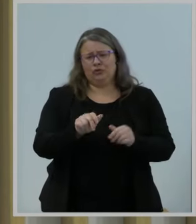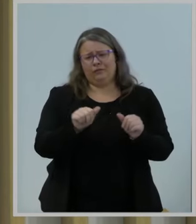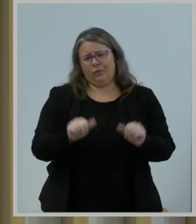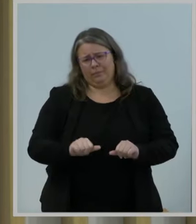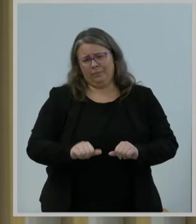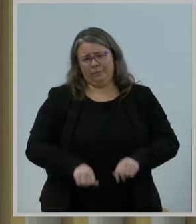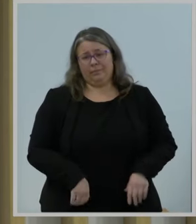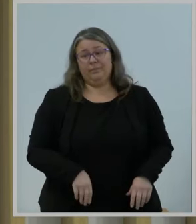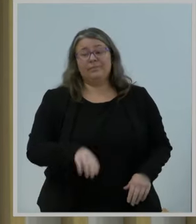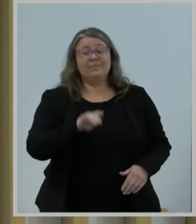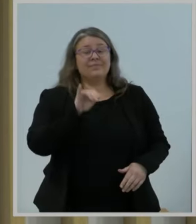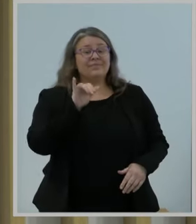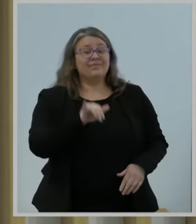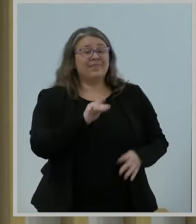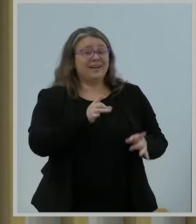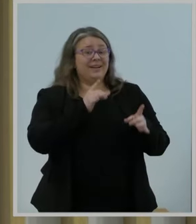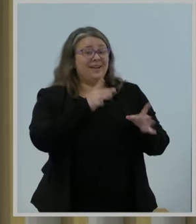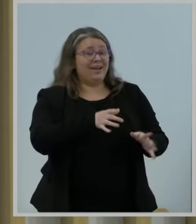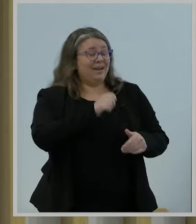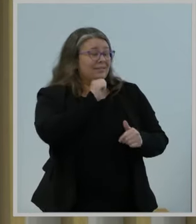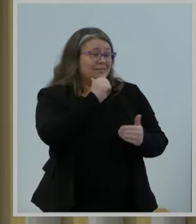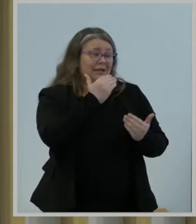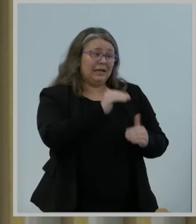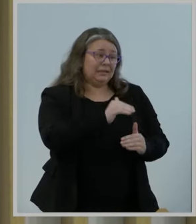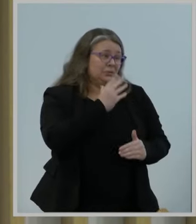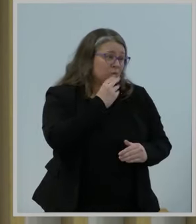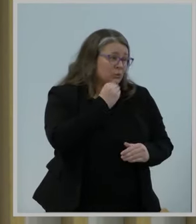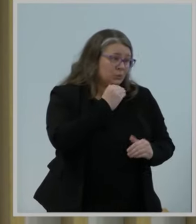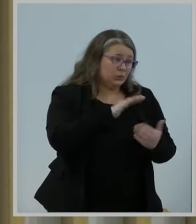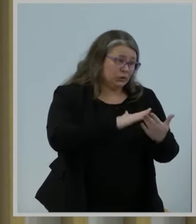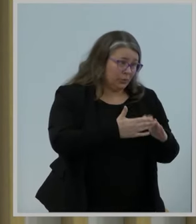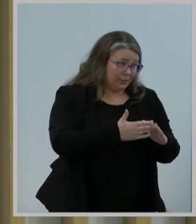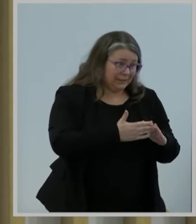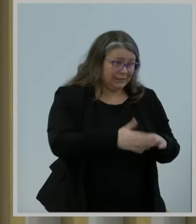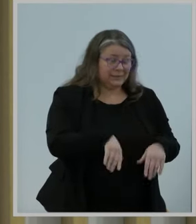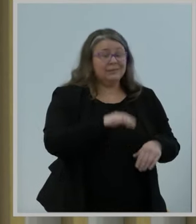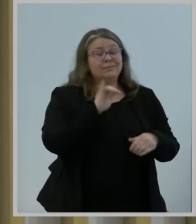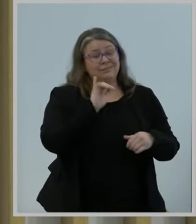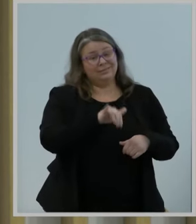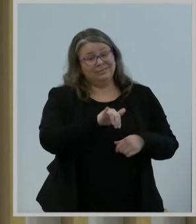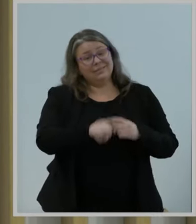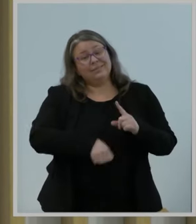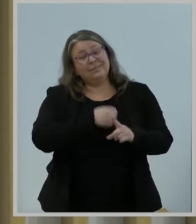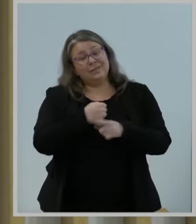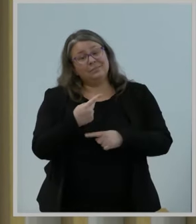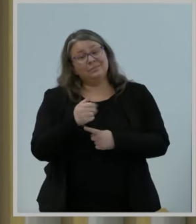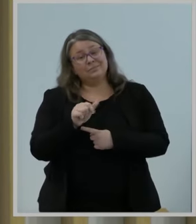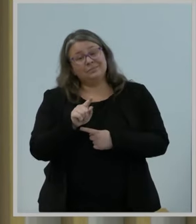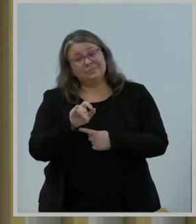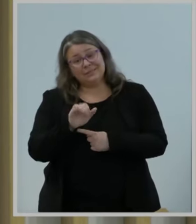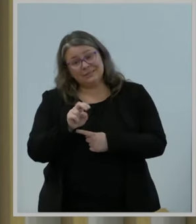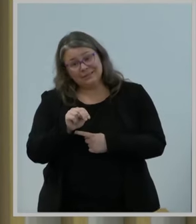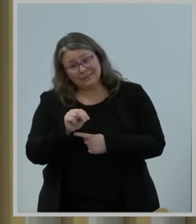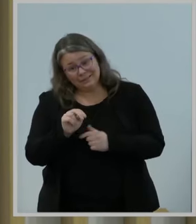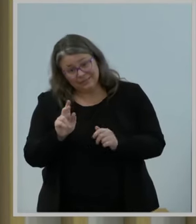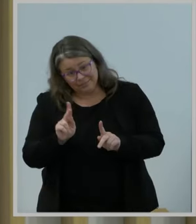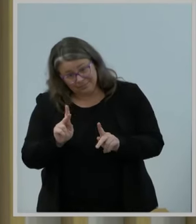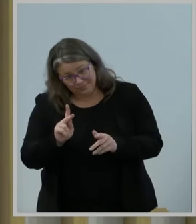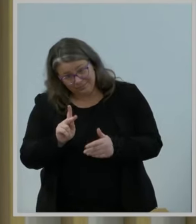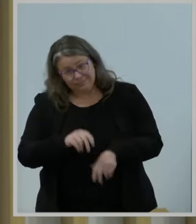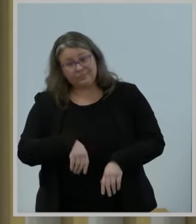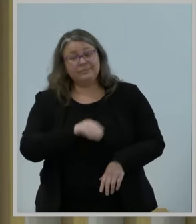We see it too among those who have Palestinian ties. We see it in the devastating killing of a six-year-old Muslim boy in Illinois,